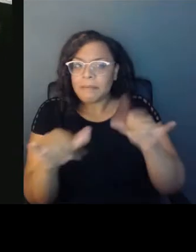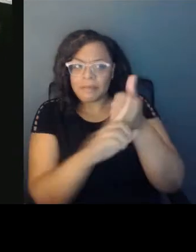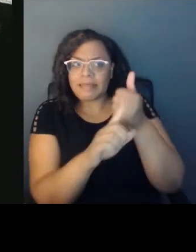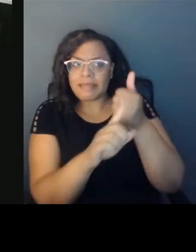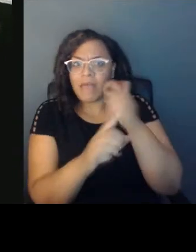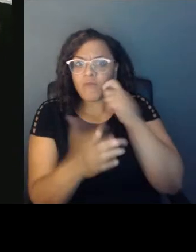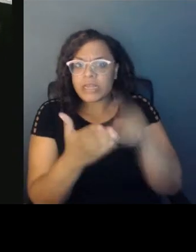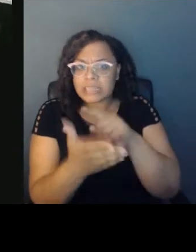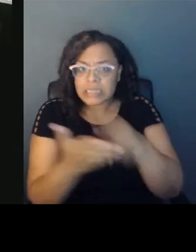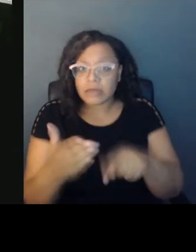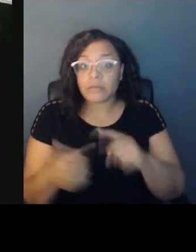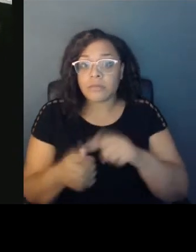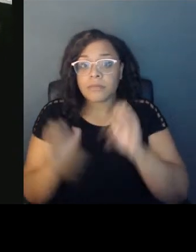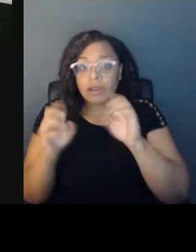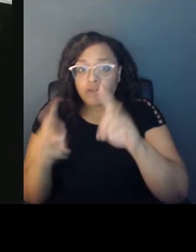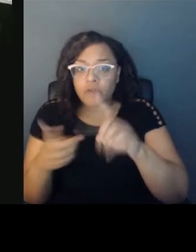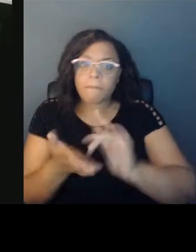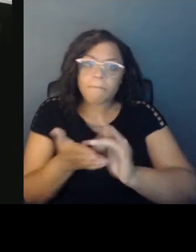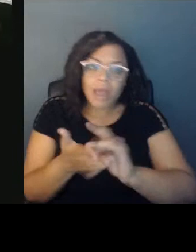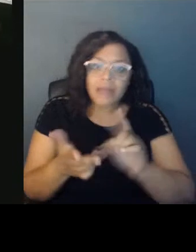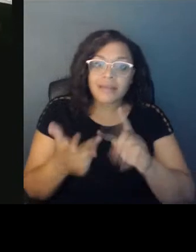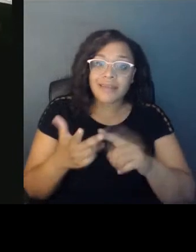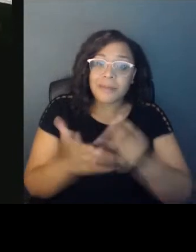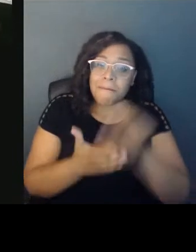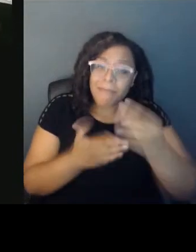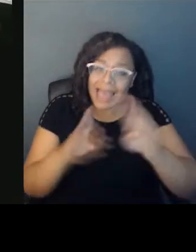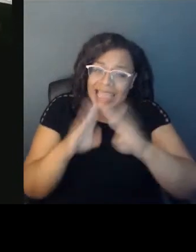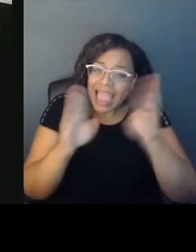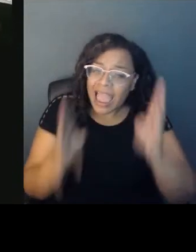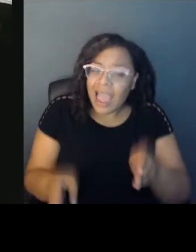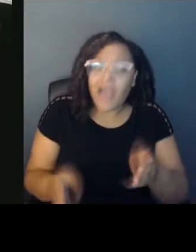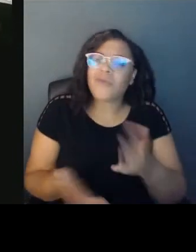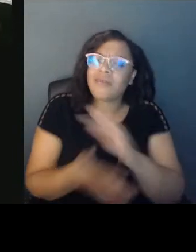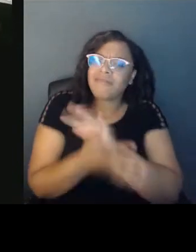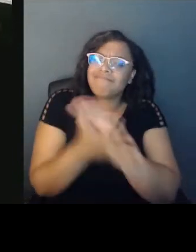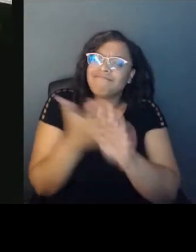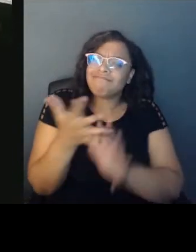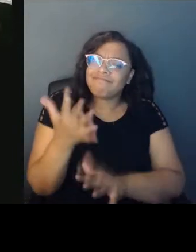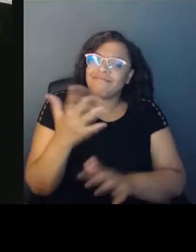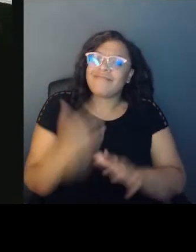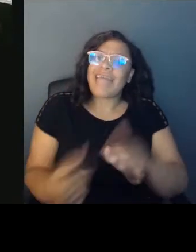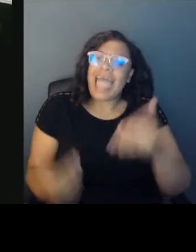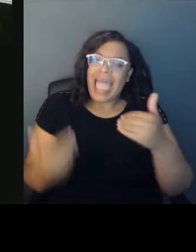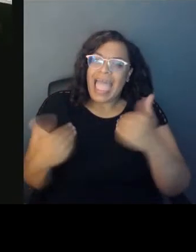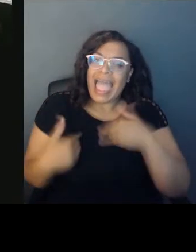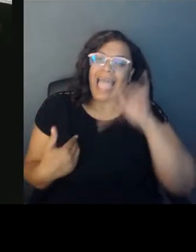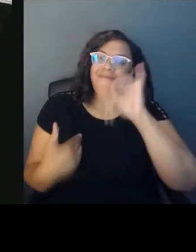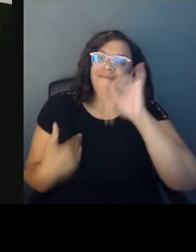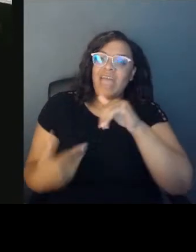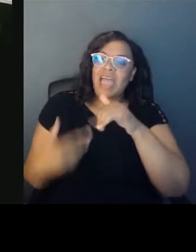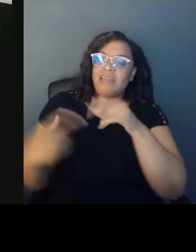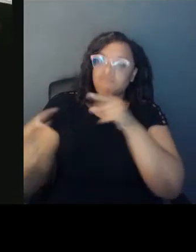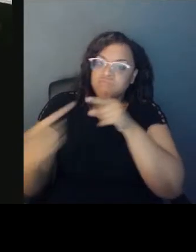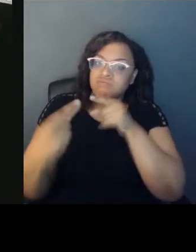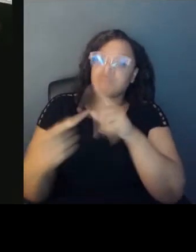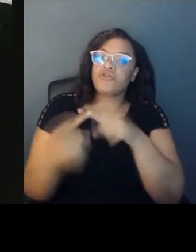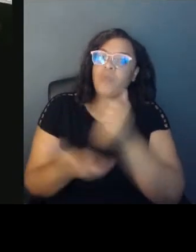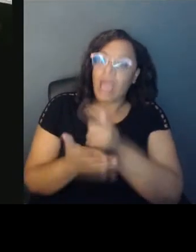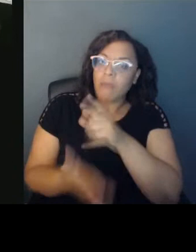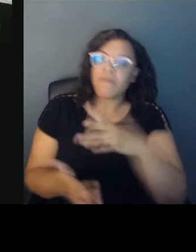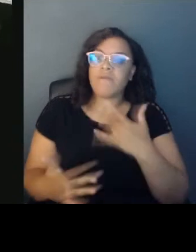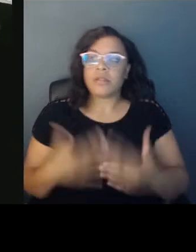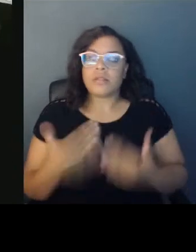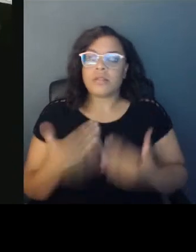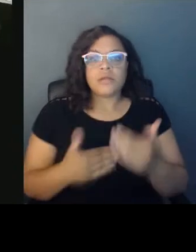medicine, home ownership. You need that darkness to drive you, to push you, but to motivate you, to channel it in